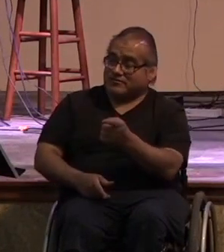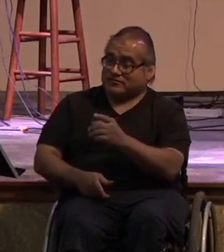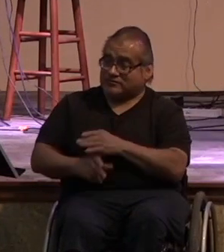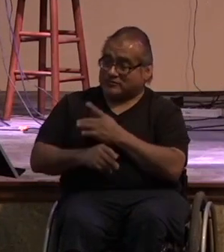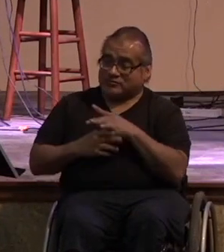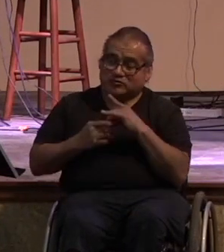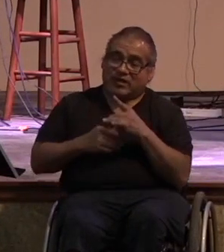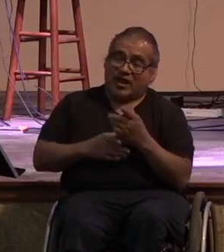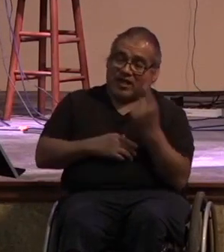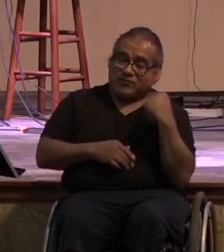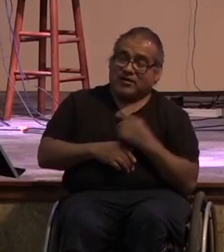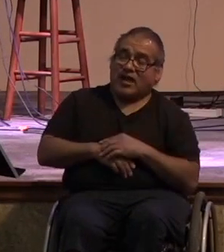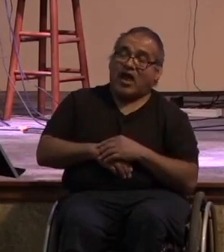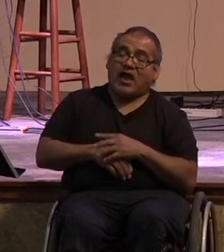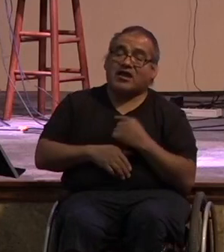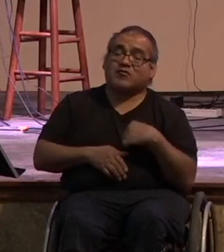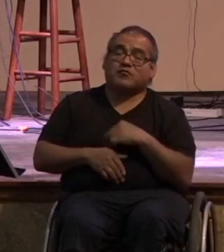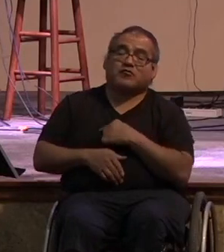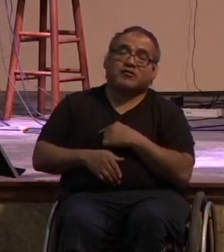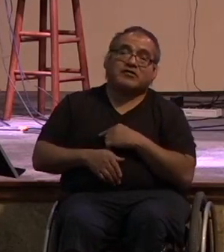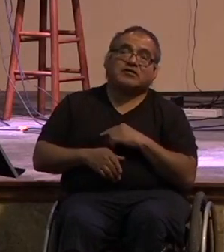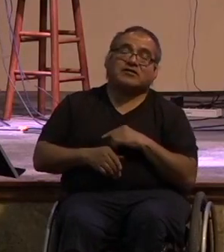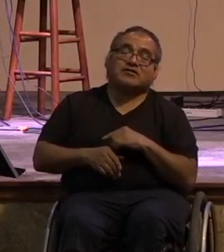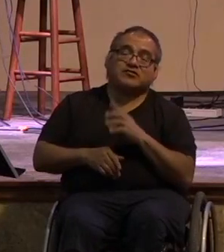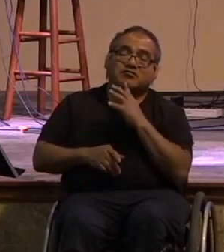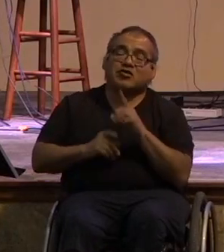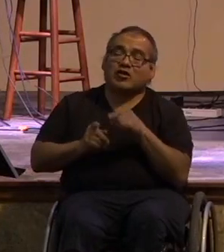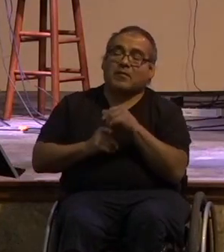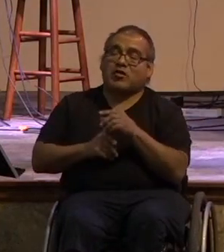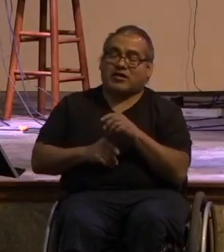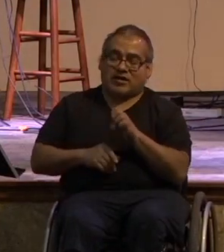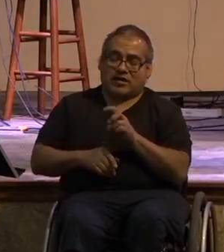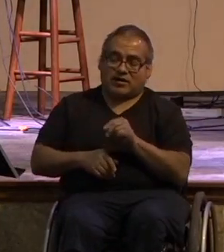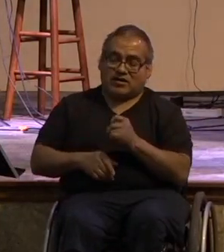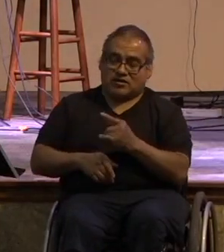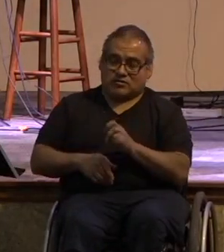we started our series and engaged um who is the church what is the church